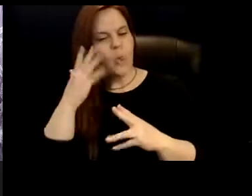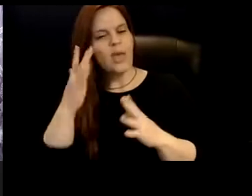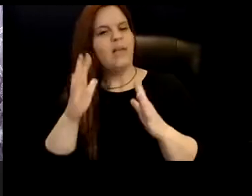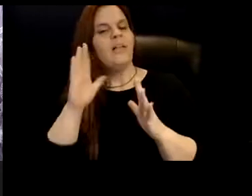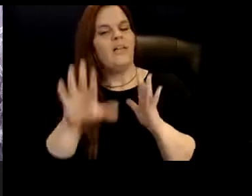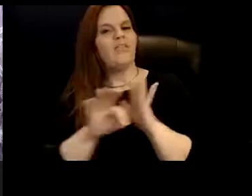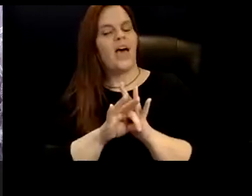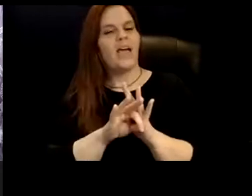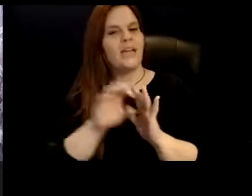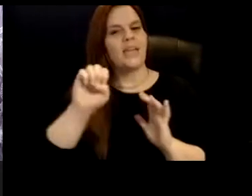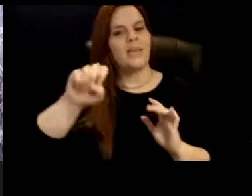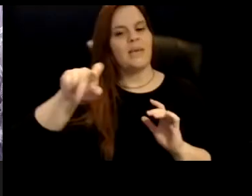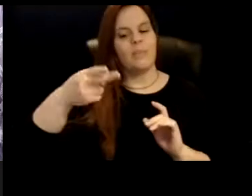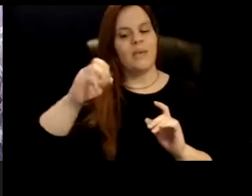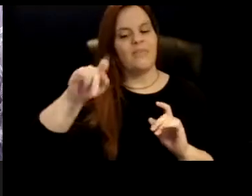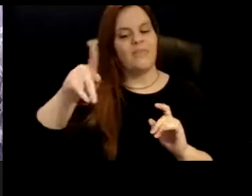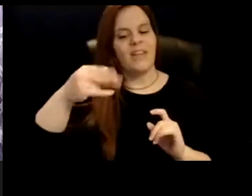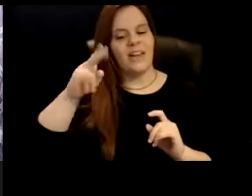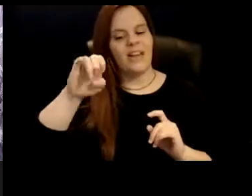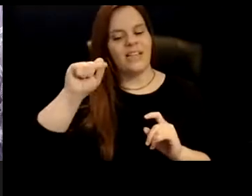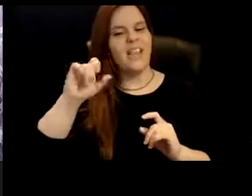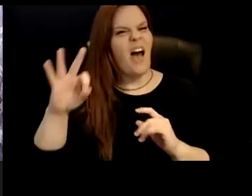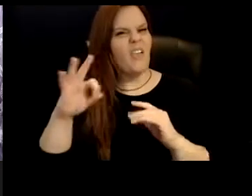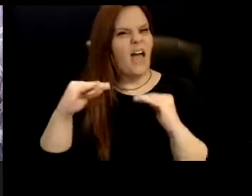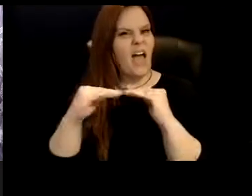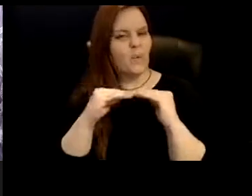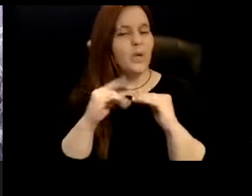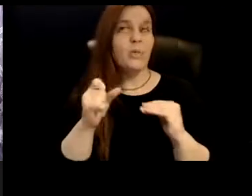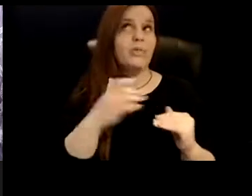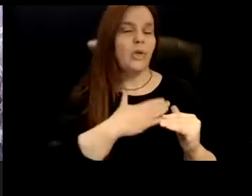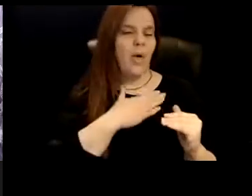Thanks everyone so much for joining us. Thank you.